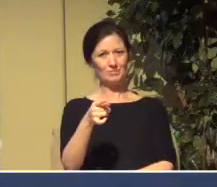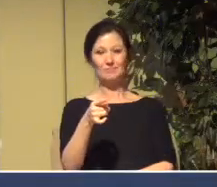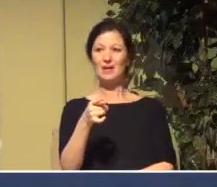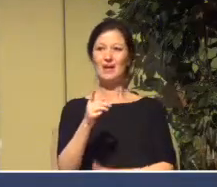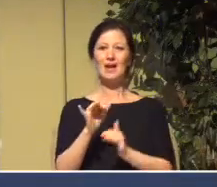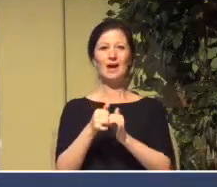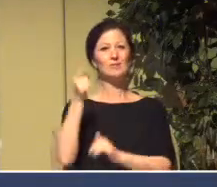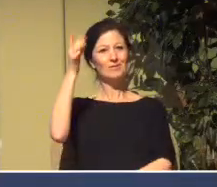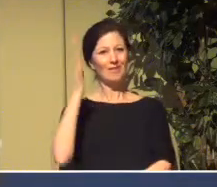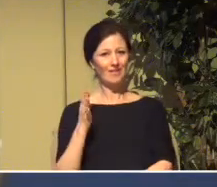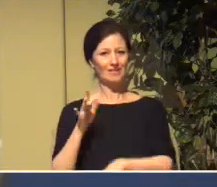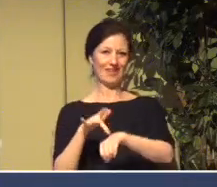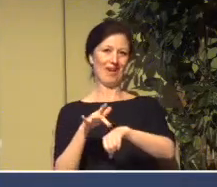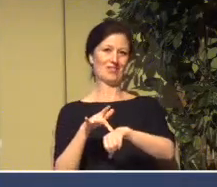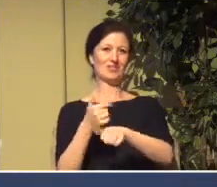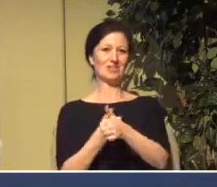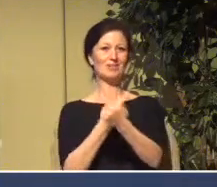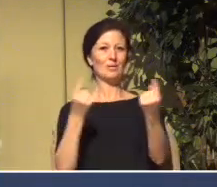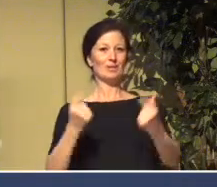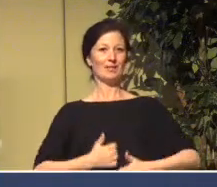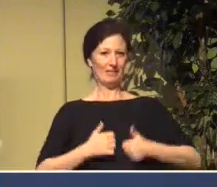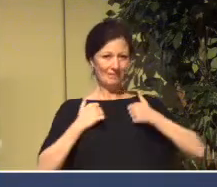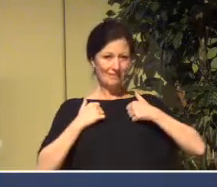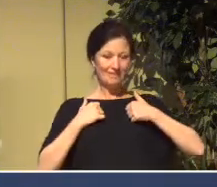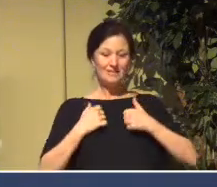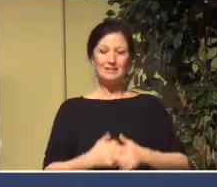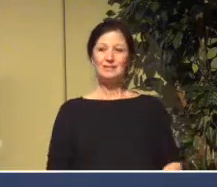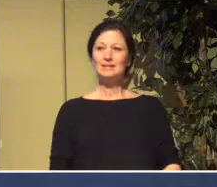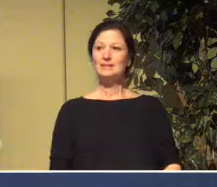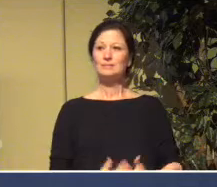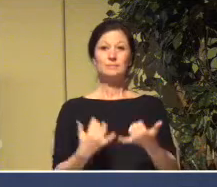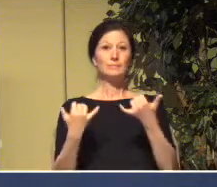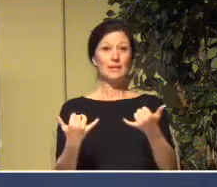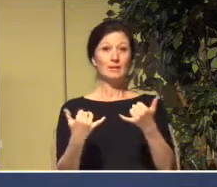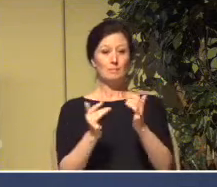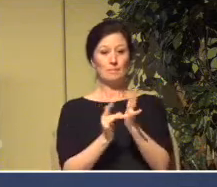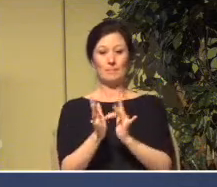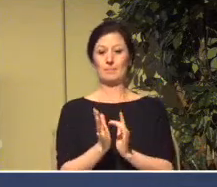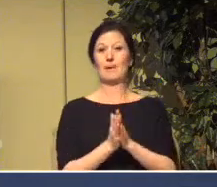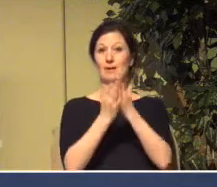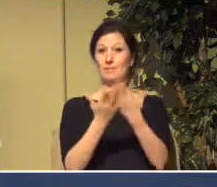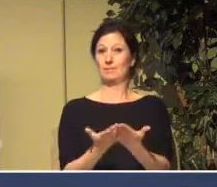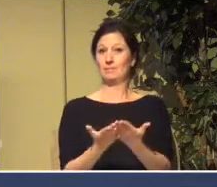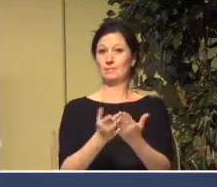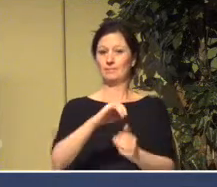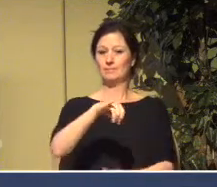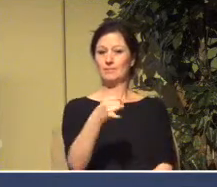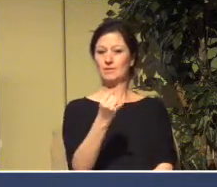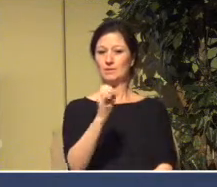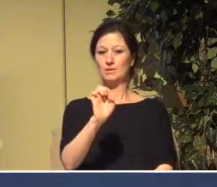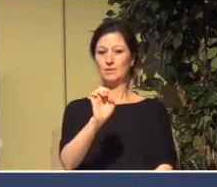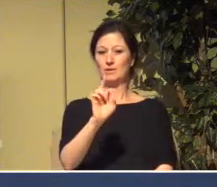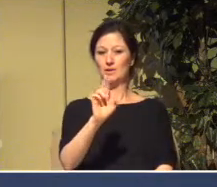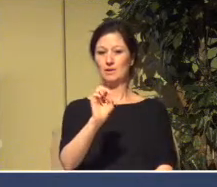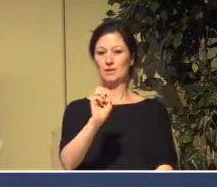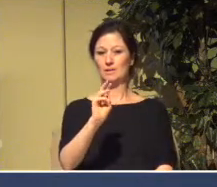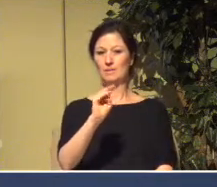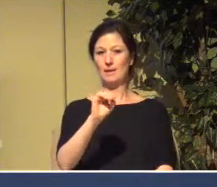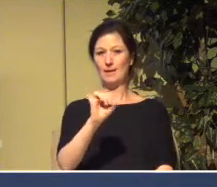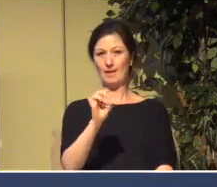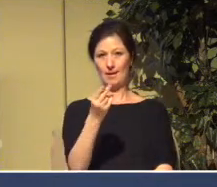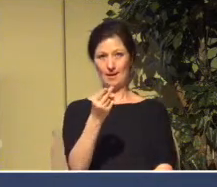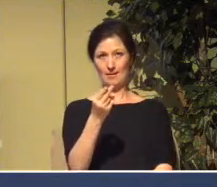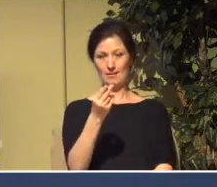We're going to turn now to Scripture. We're going to be turning to Jeremiah chapter 29,